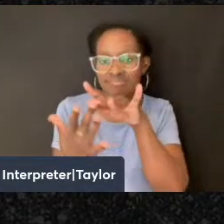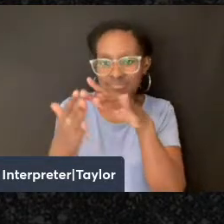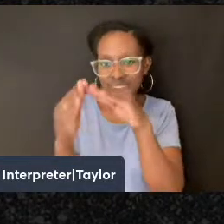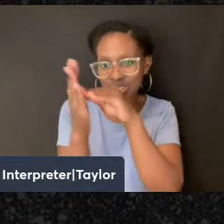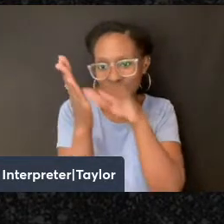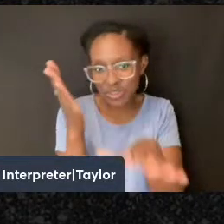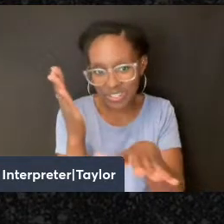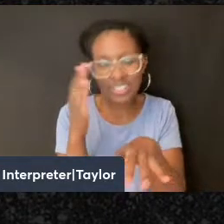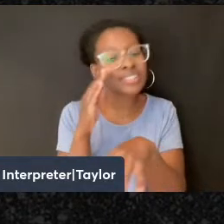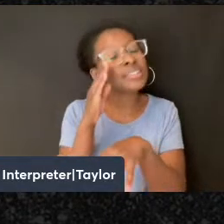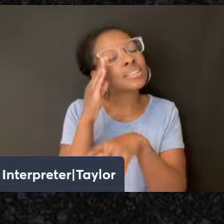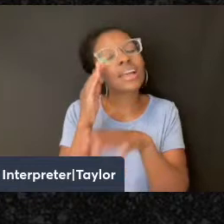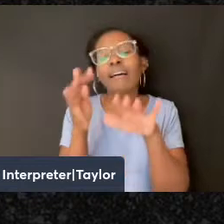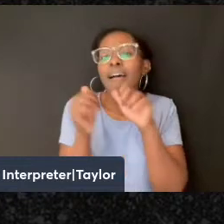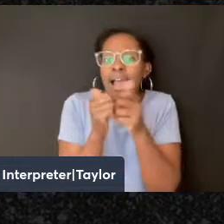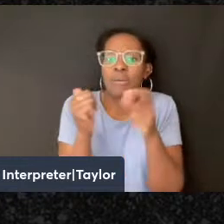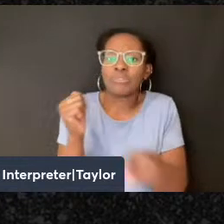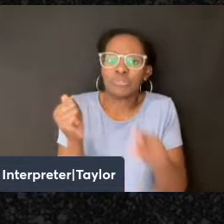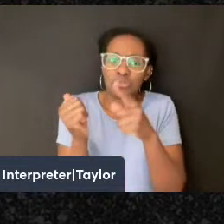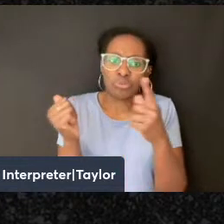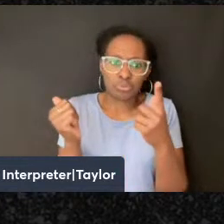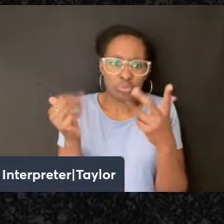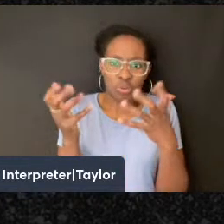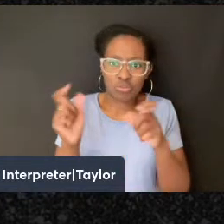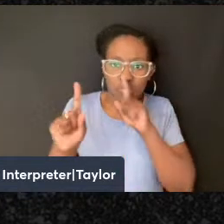would any of you like to respond?